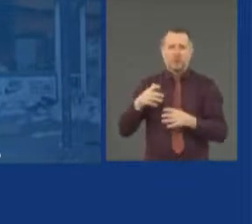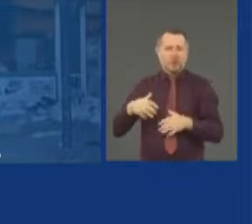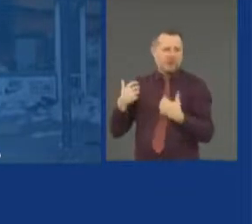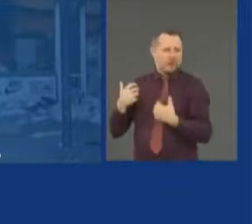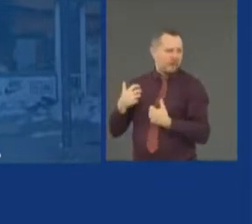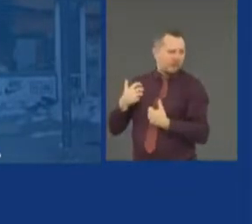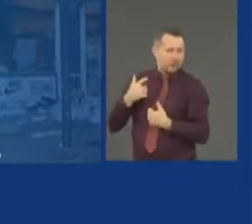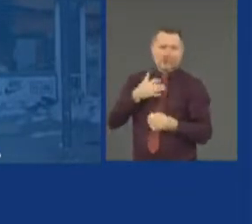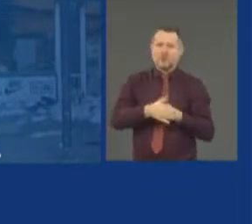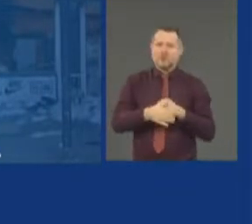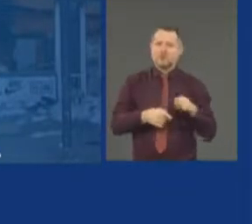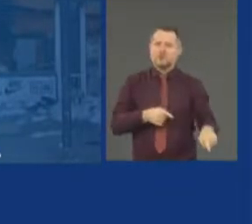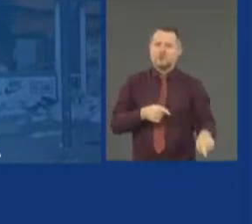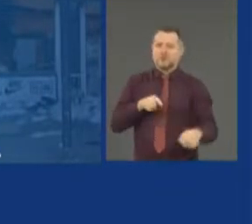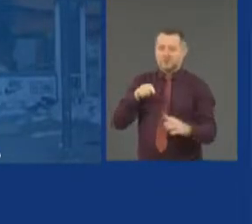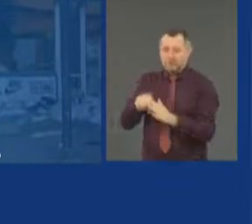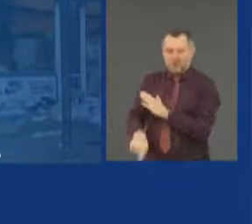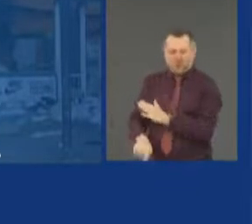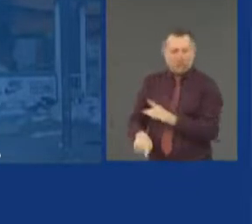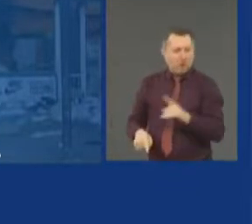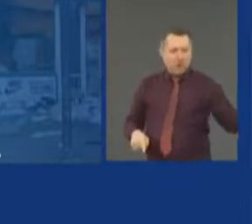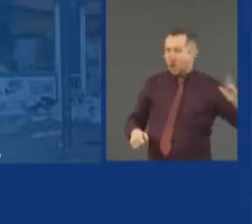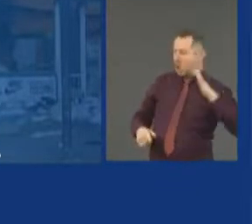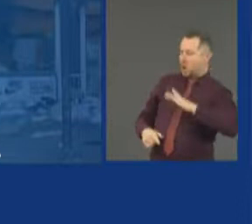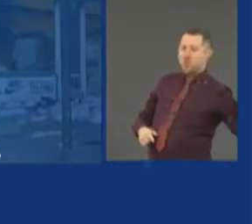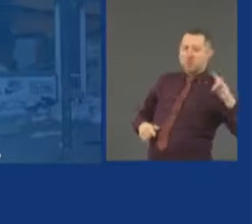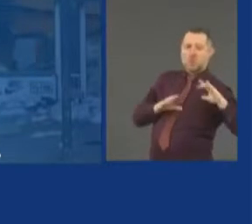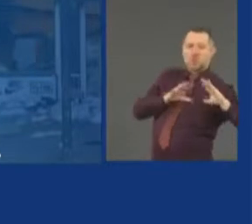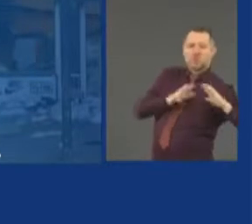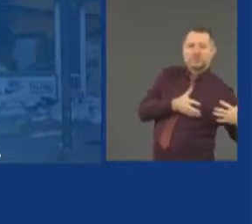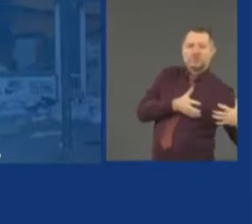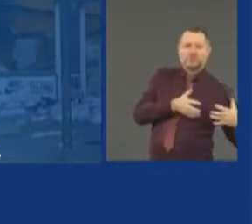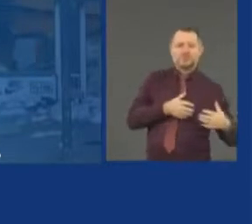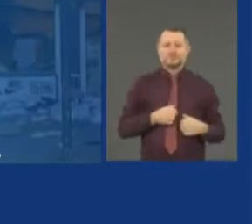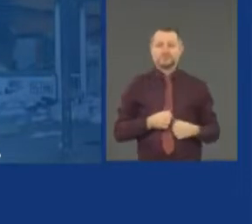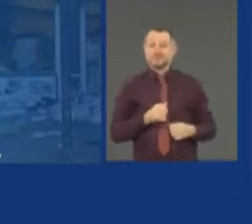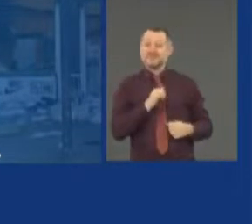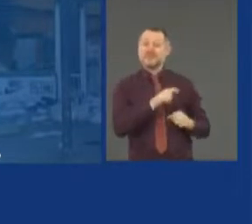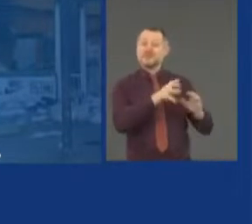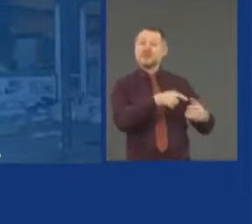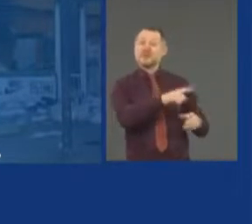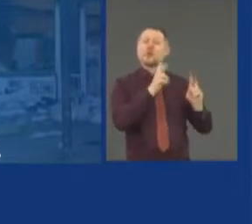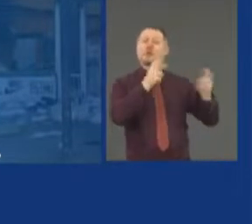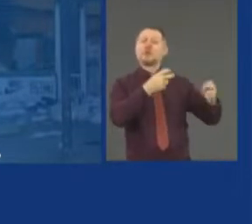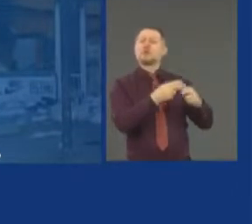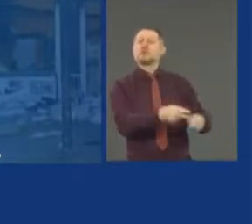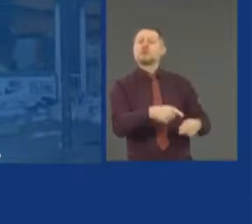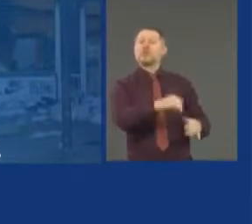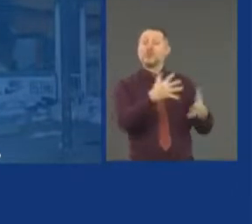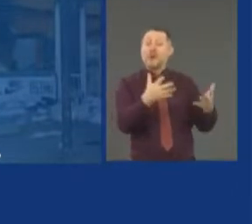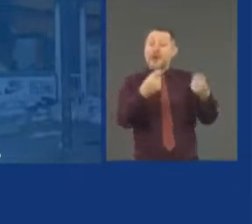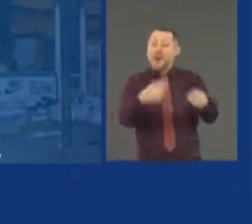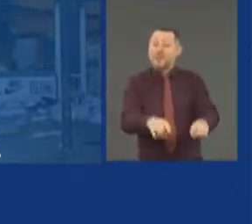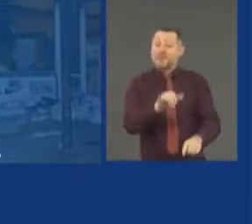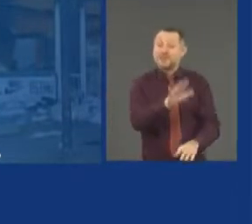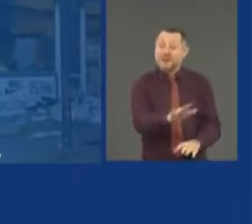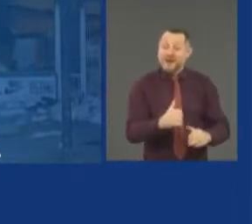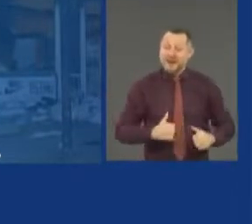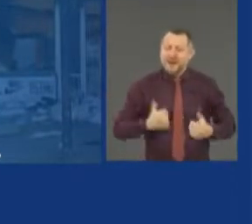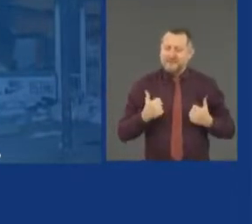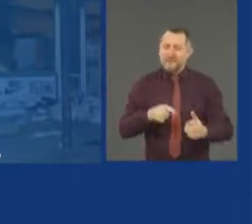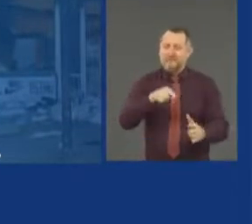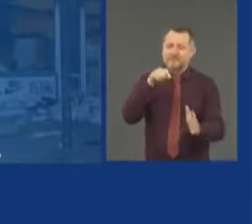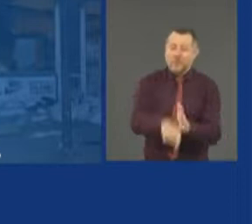They demean Mr. Floyd's murder by using this as an opportunity for criminal